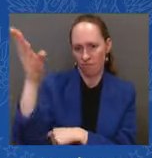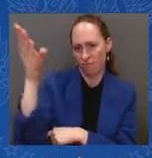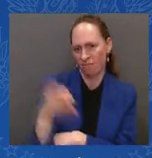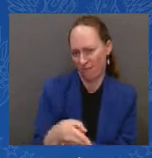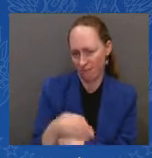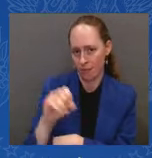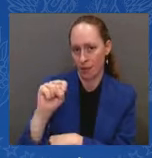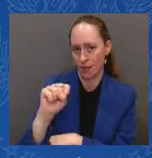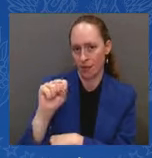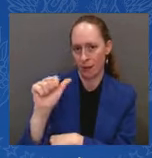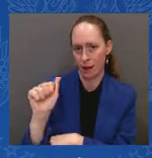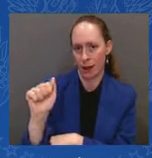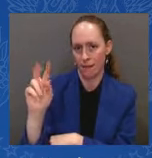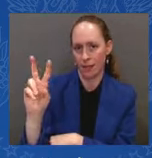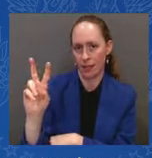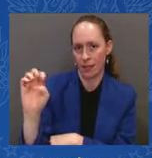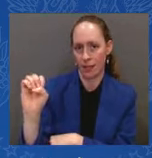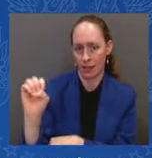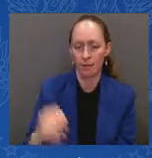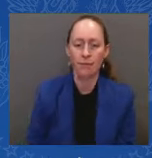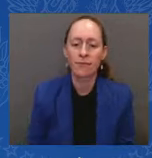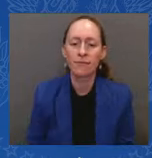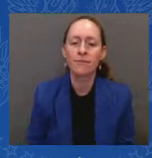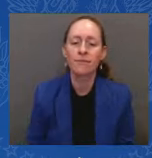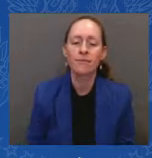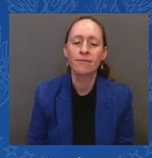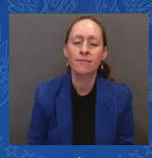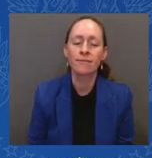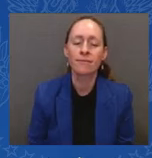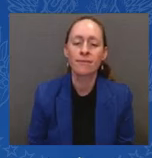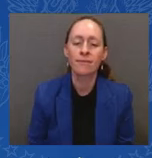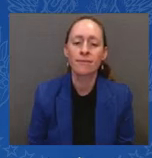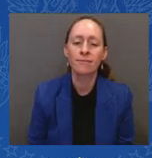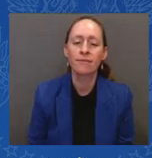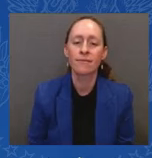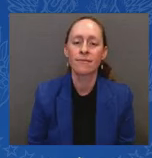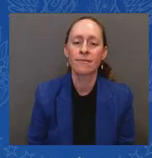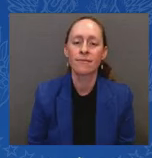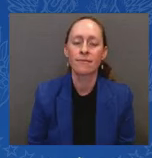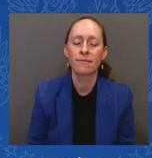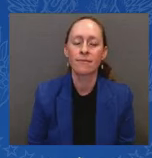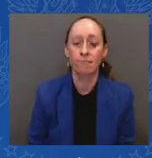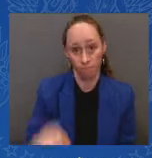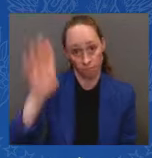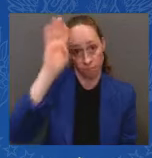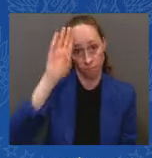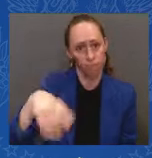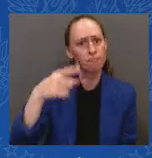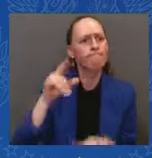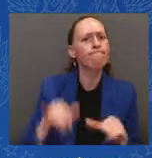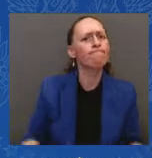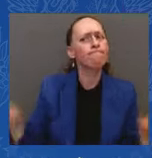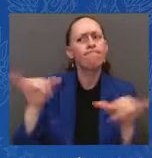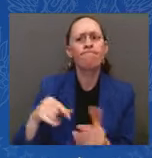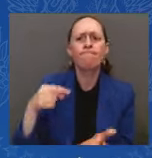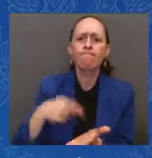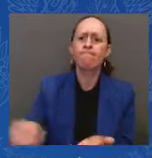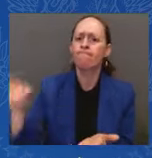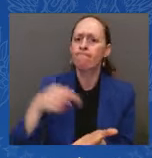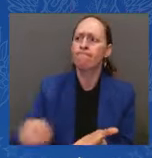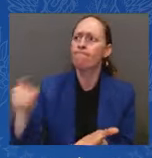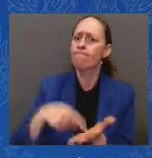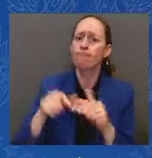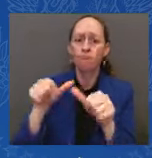if you keep up your payments after 20 years, whatever is left in those loans is forgiven. And we're still not done.